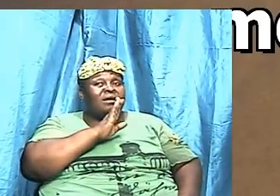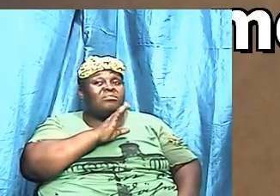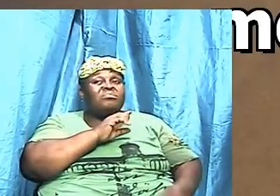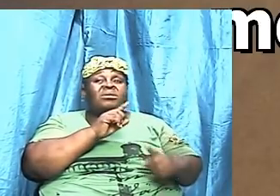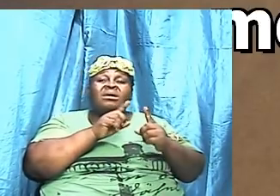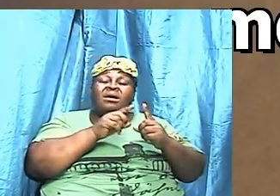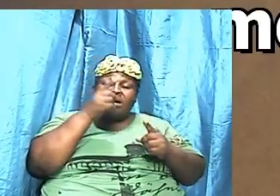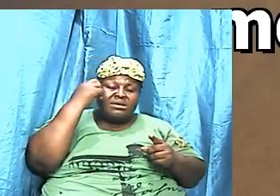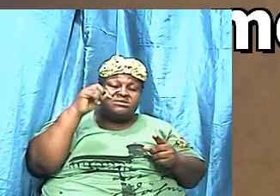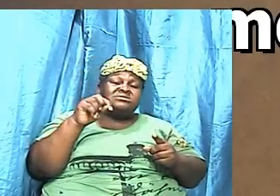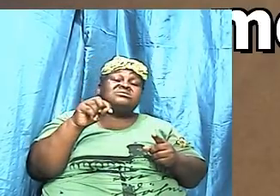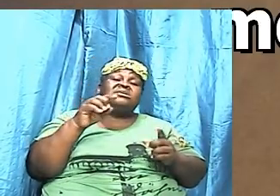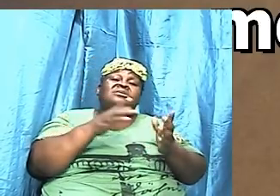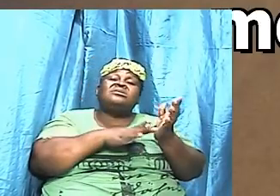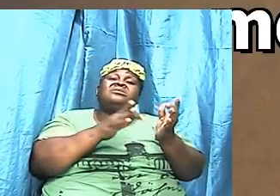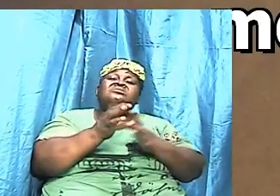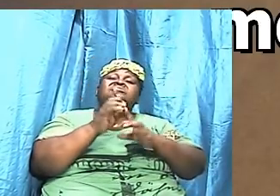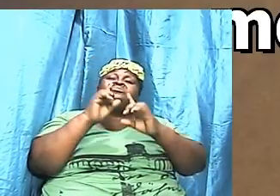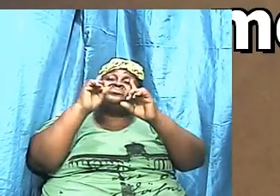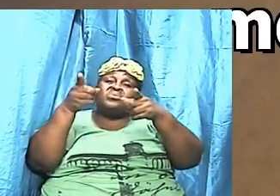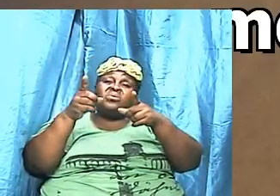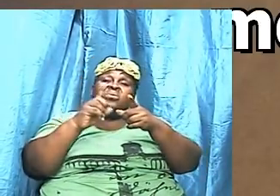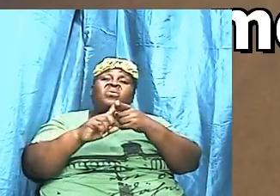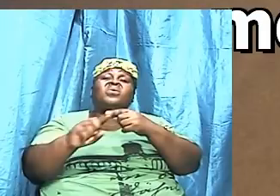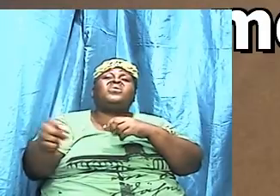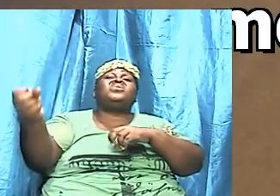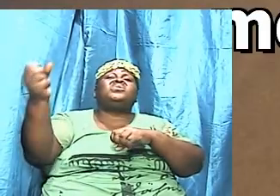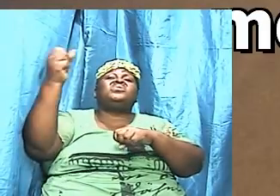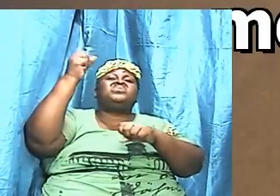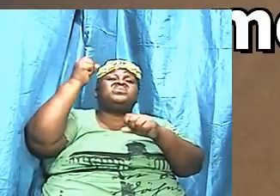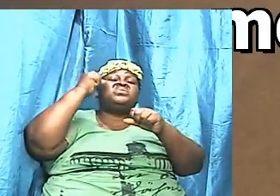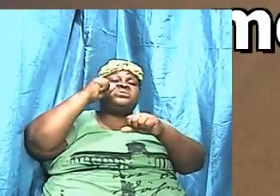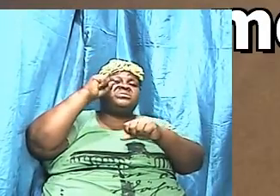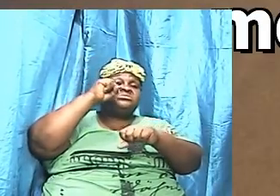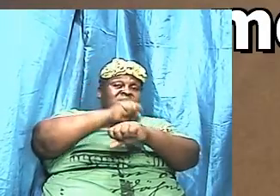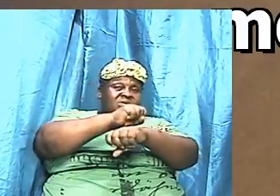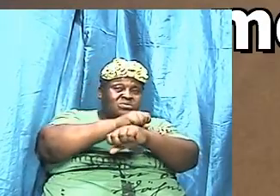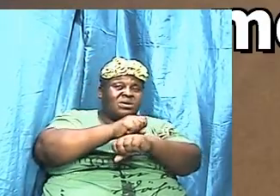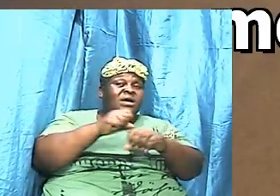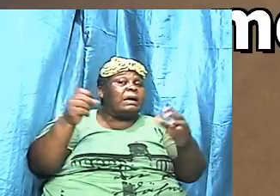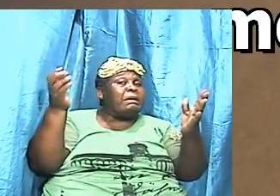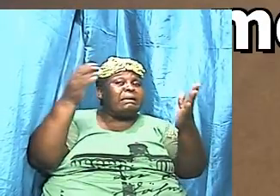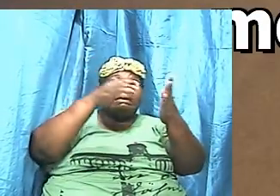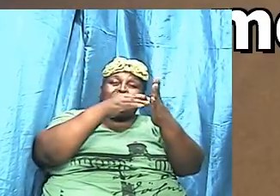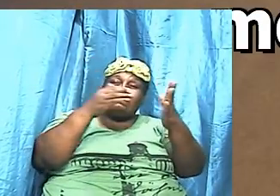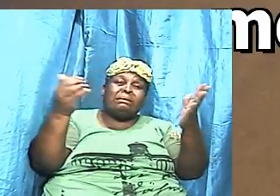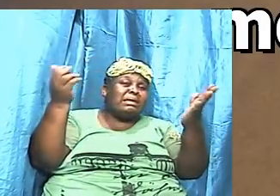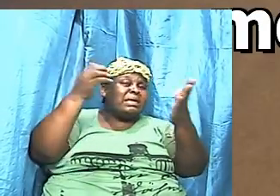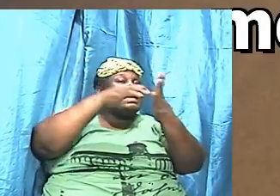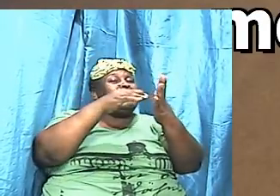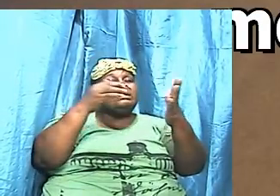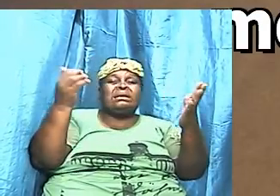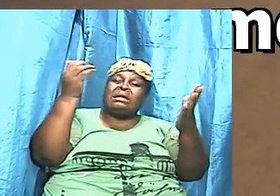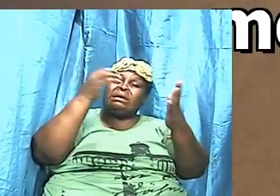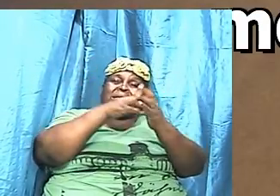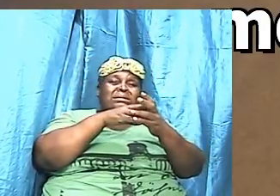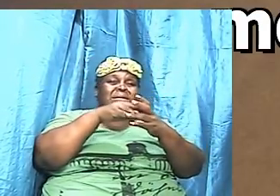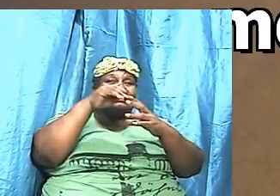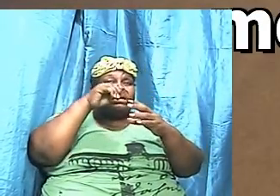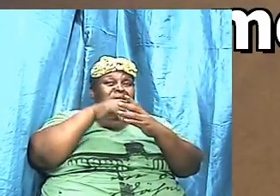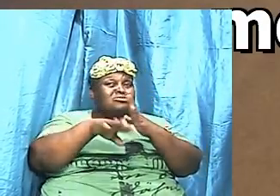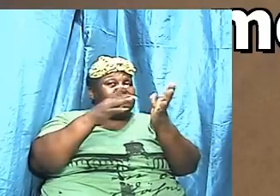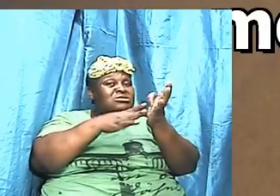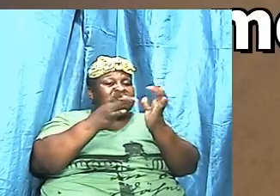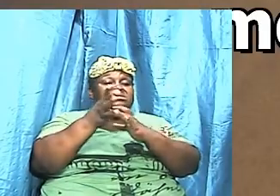over and over and over every week he was there and he was in the word and it was in his